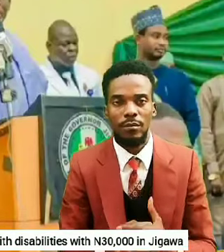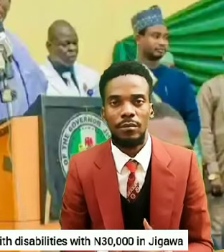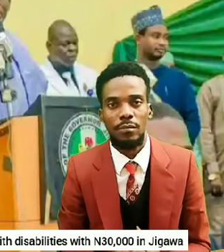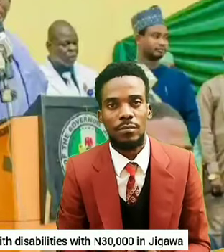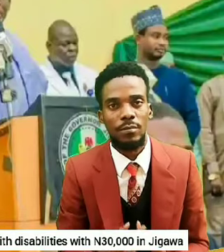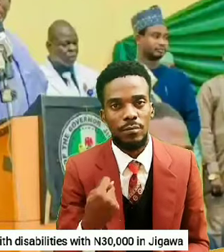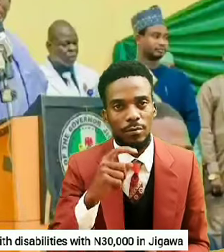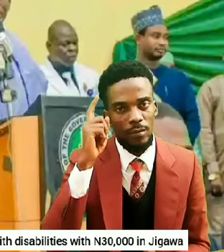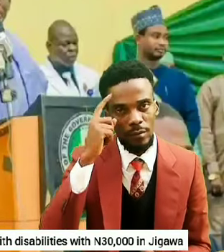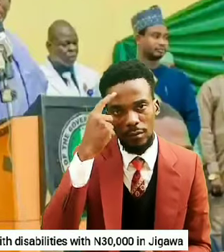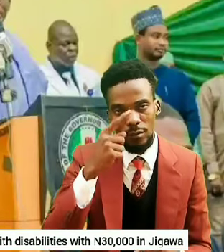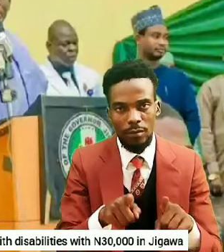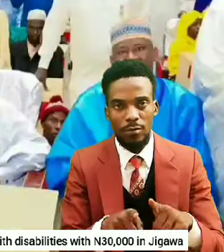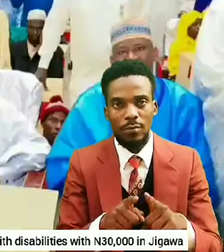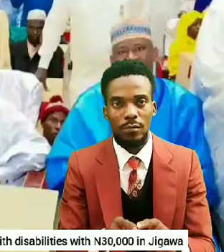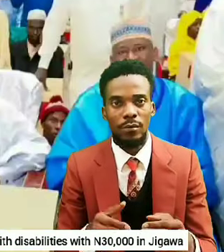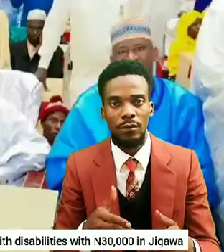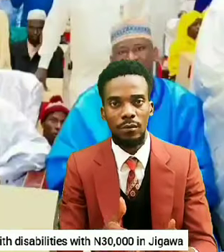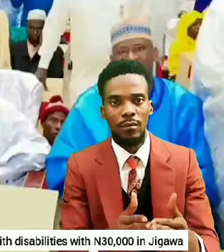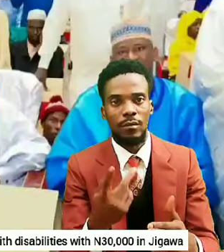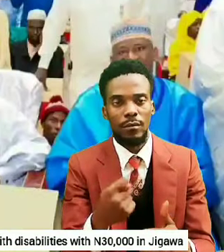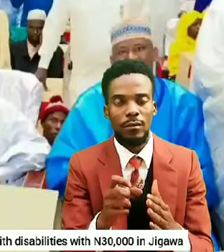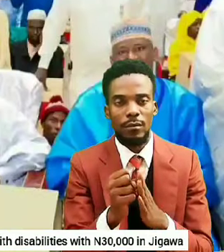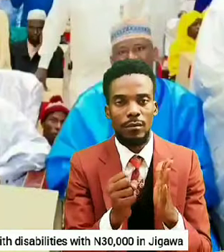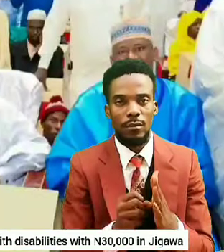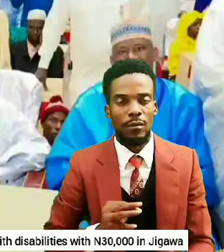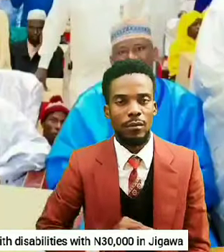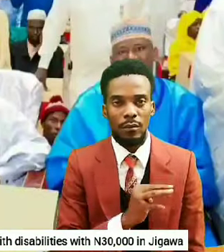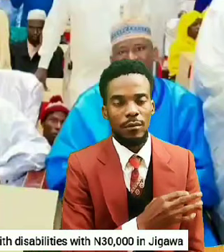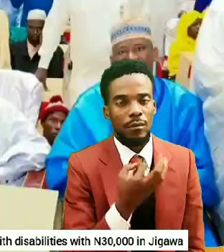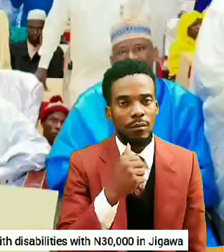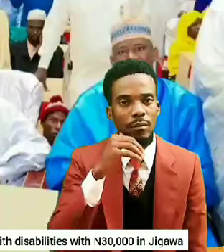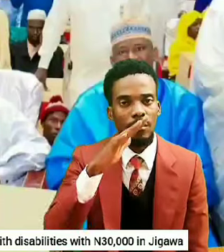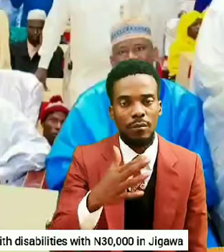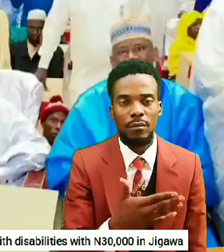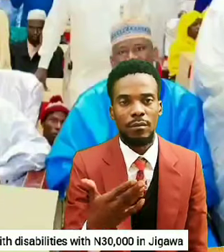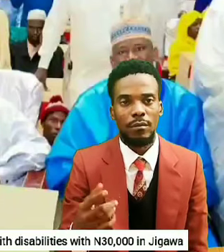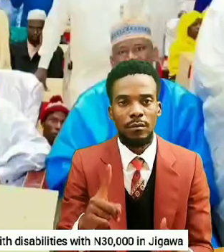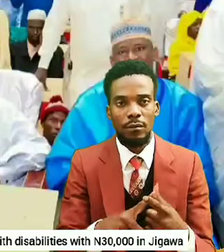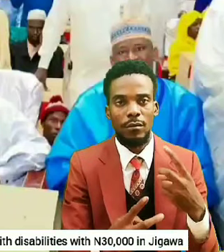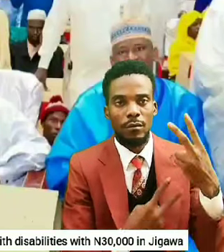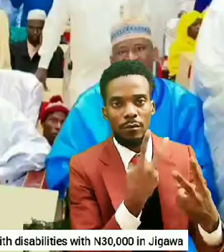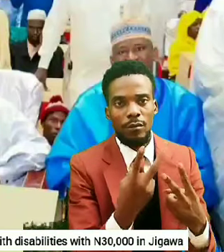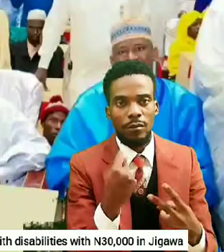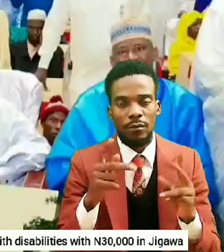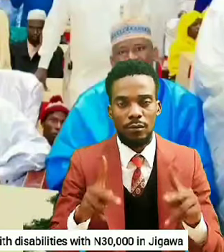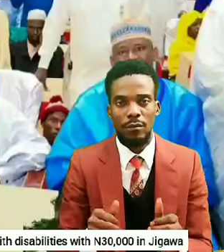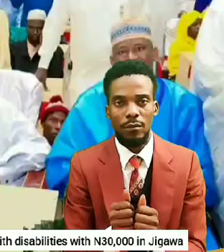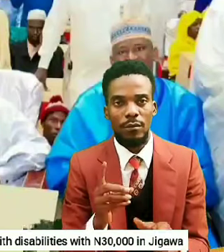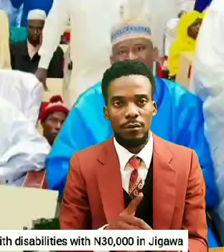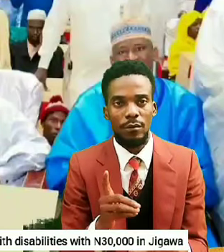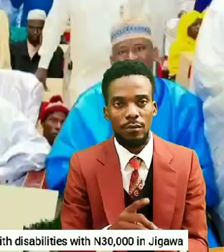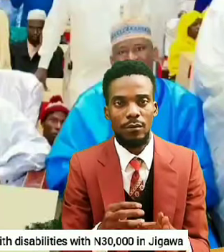The Governor also directed the Jigawa State Ministry of Women Affairs to revisit the persons with disabilities